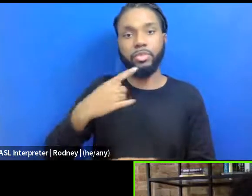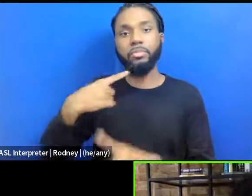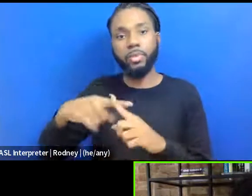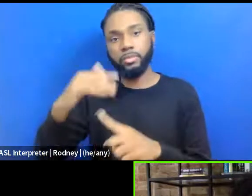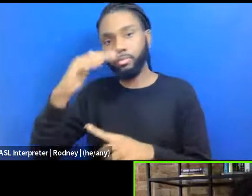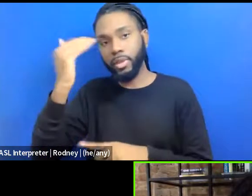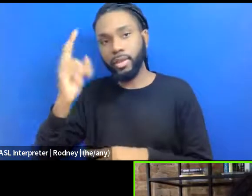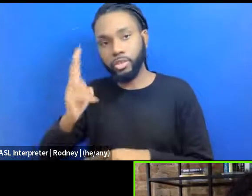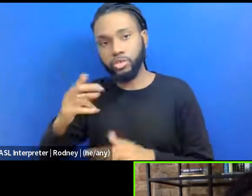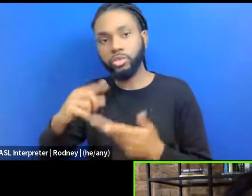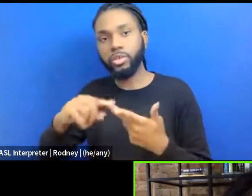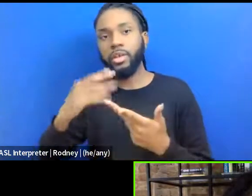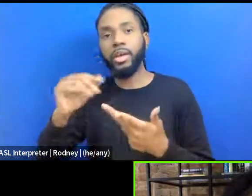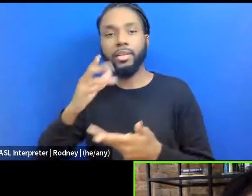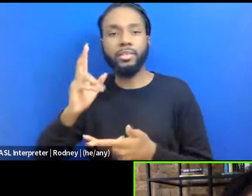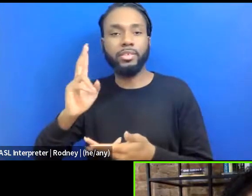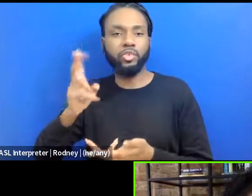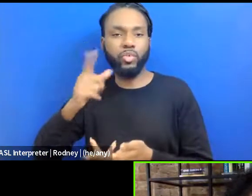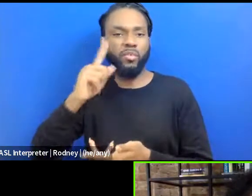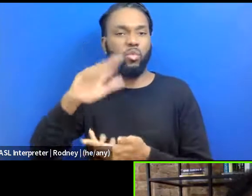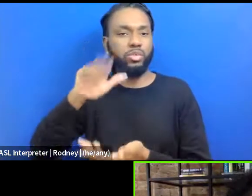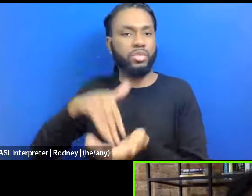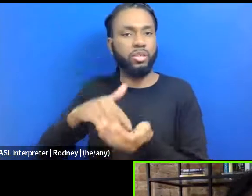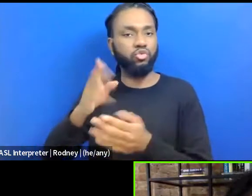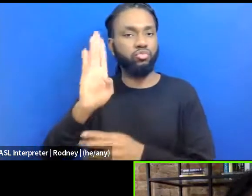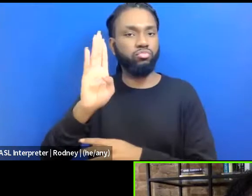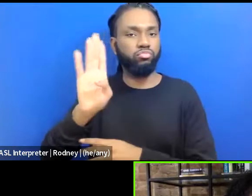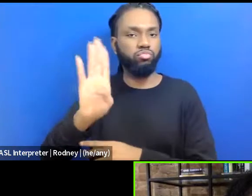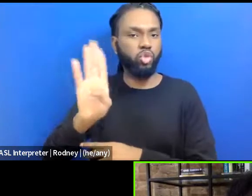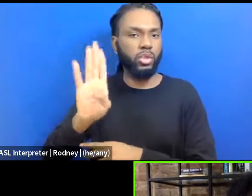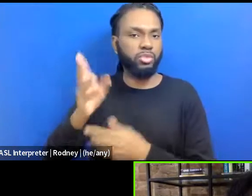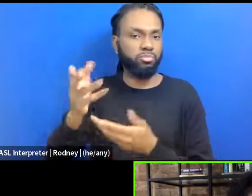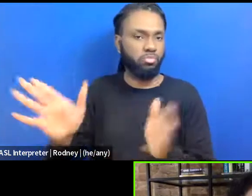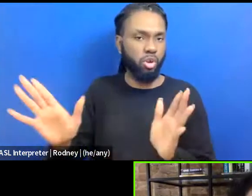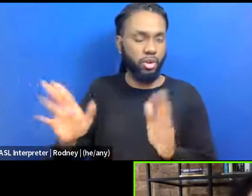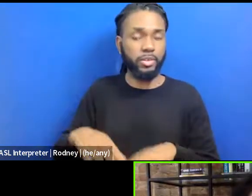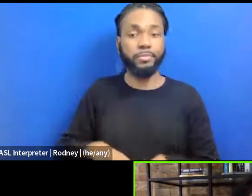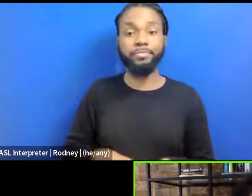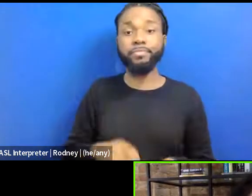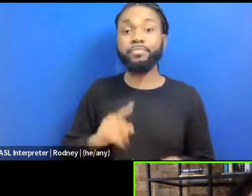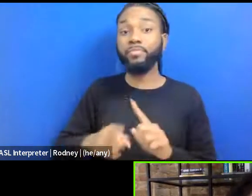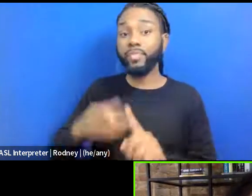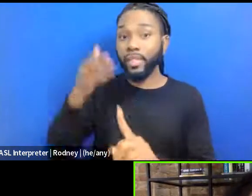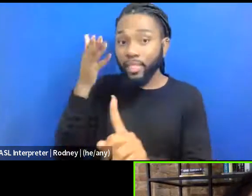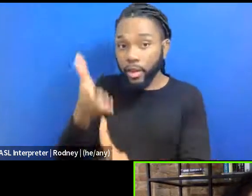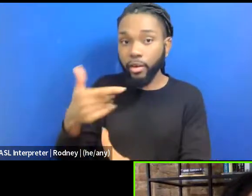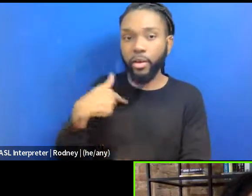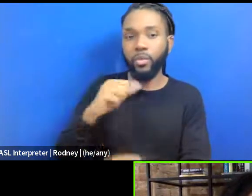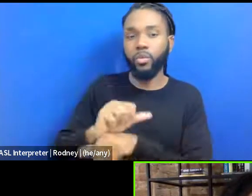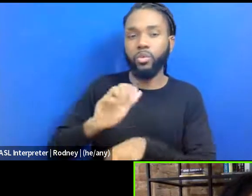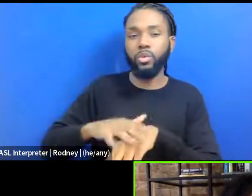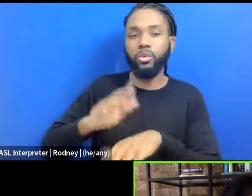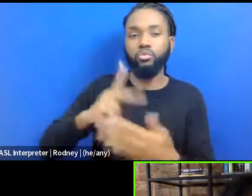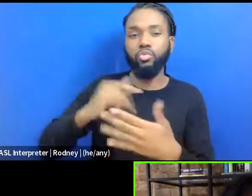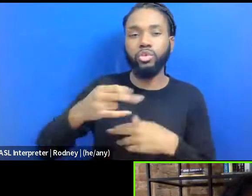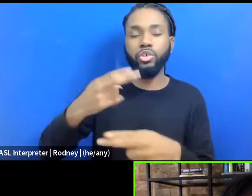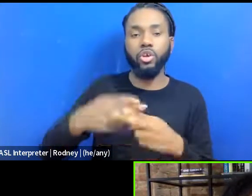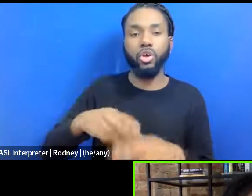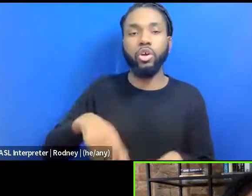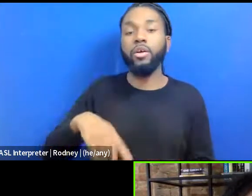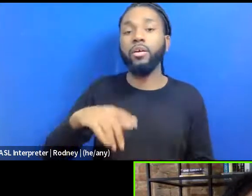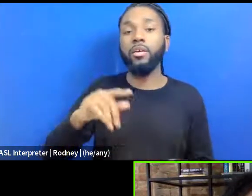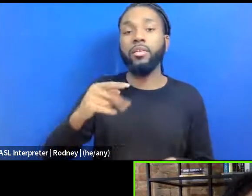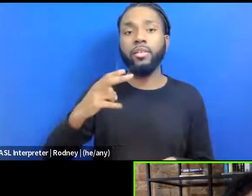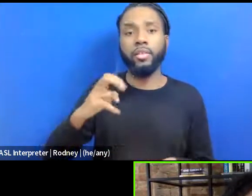the history of Central Brooklyn broadly. And so there, I worked on a project called the Linking Lost Jazz